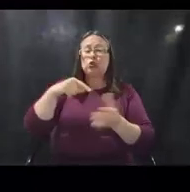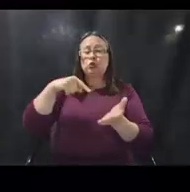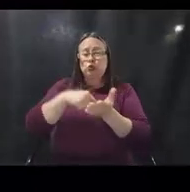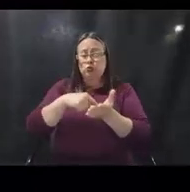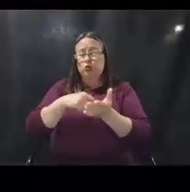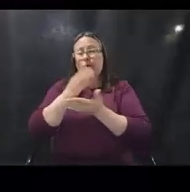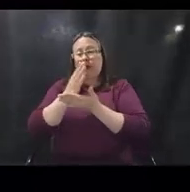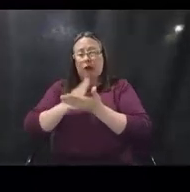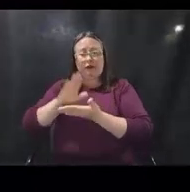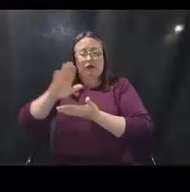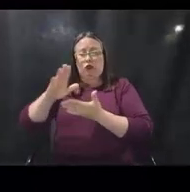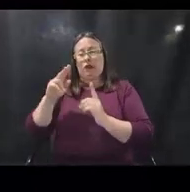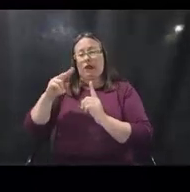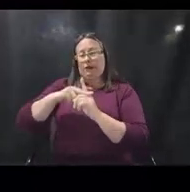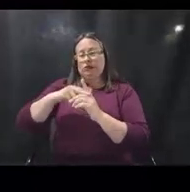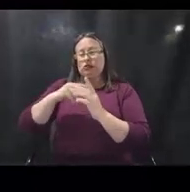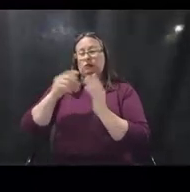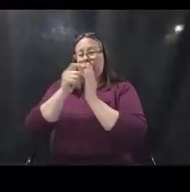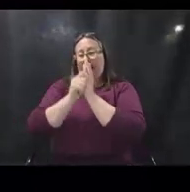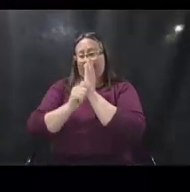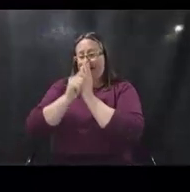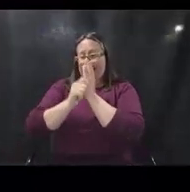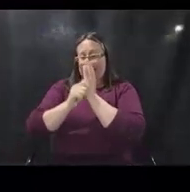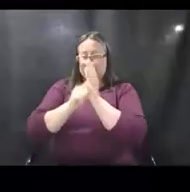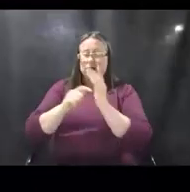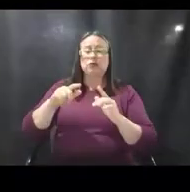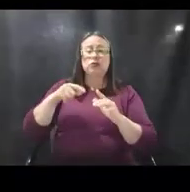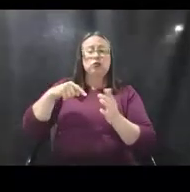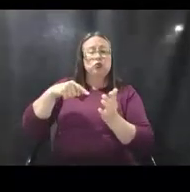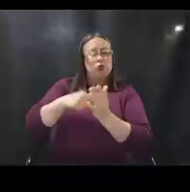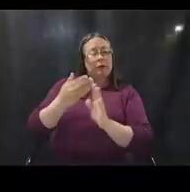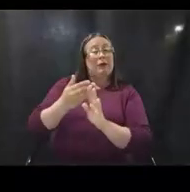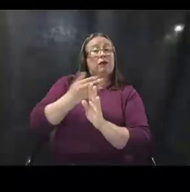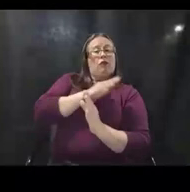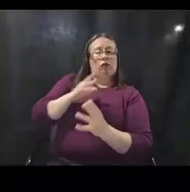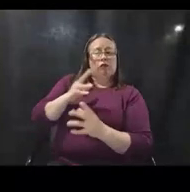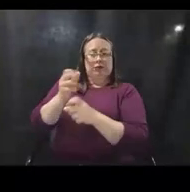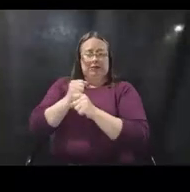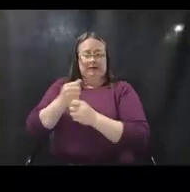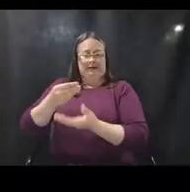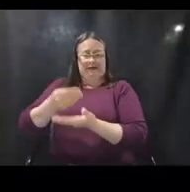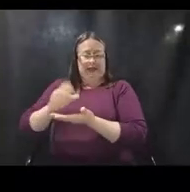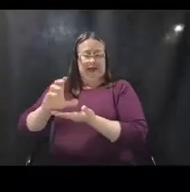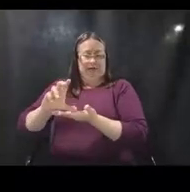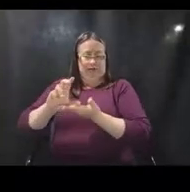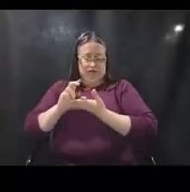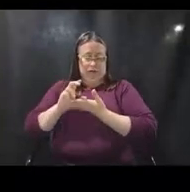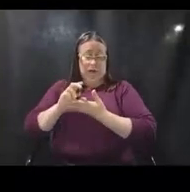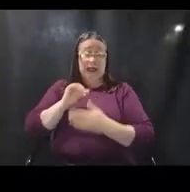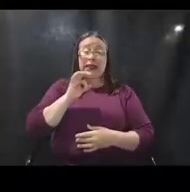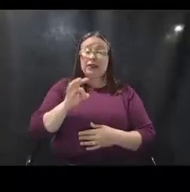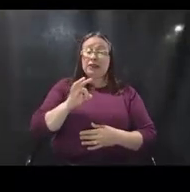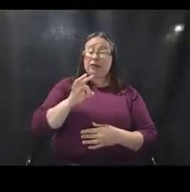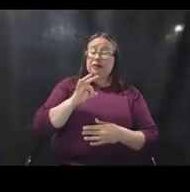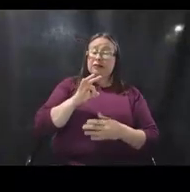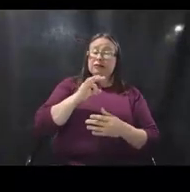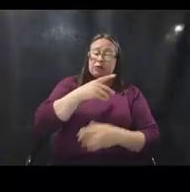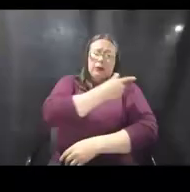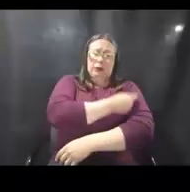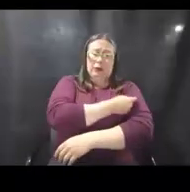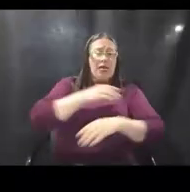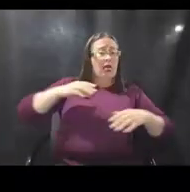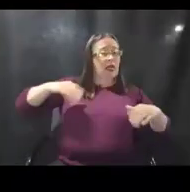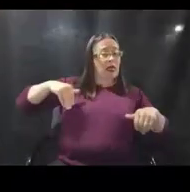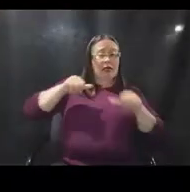your application package. It is due prior to receiving FEMA funding. If your vaccination work is not yet